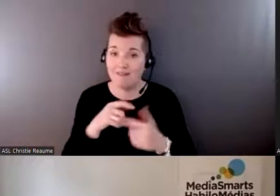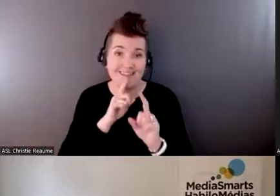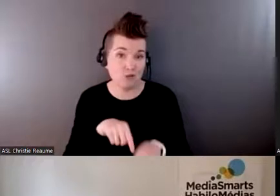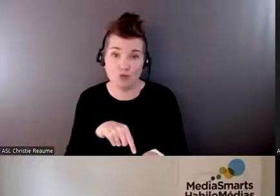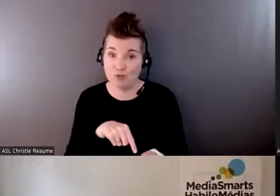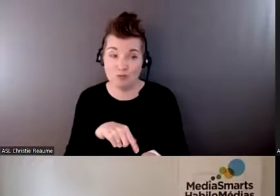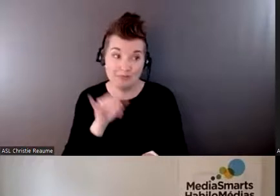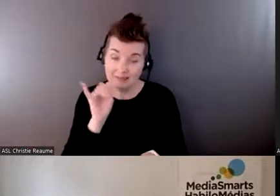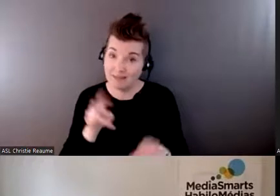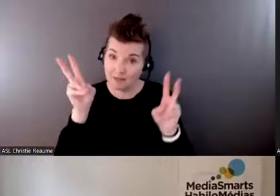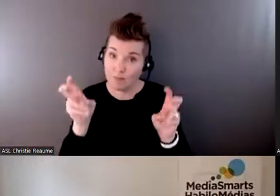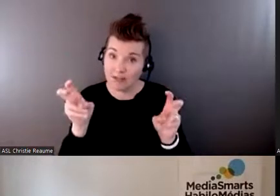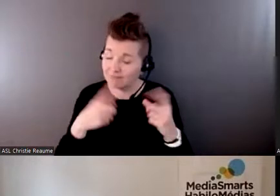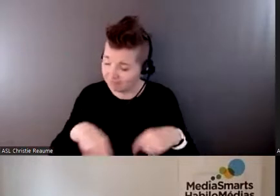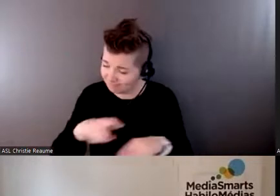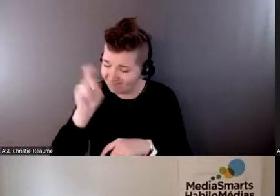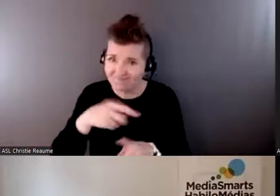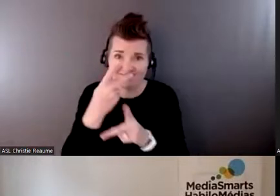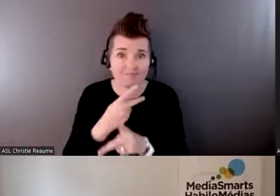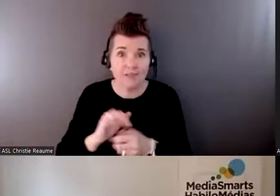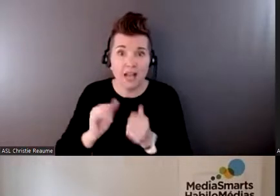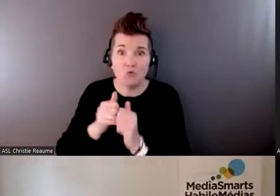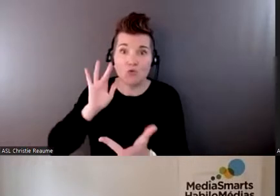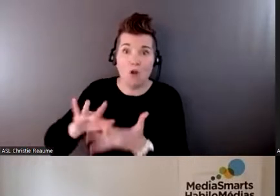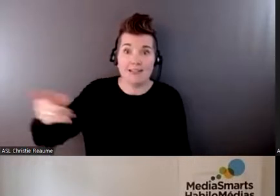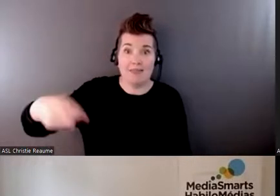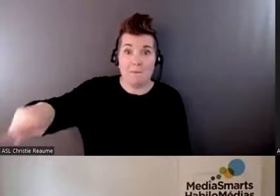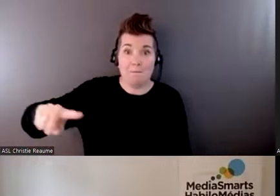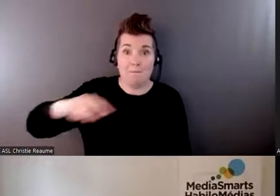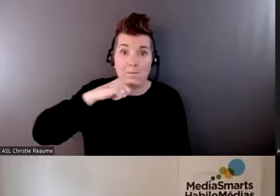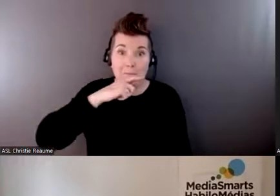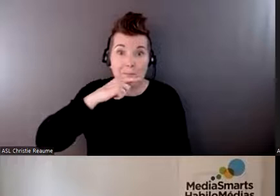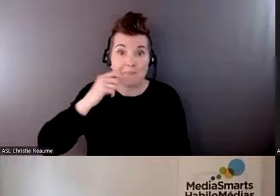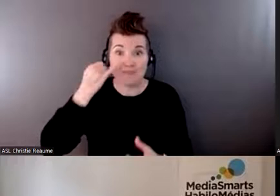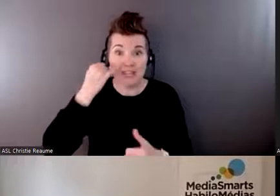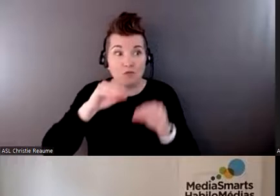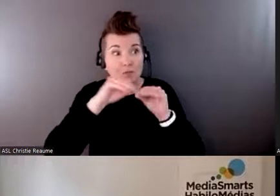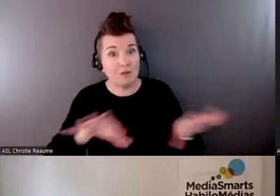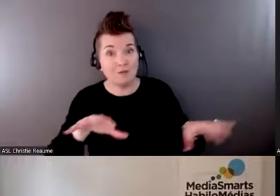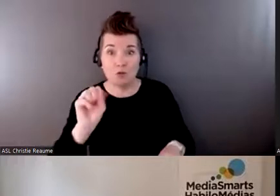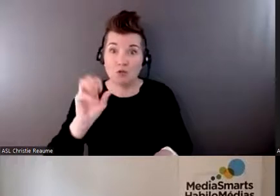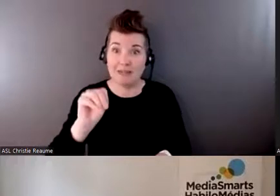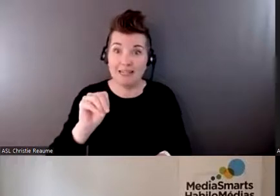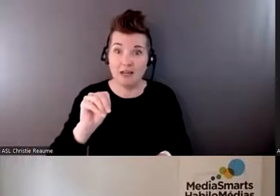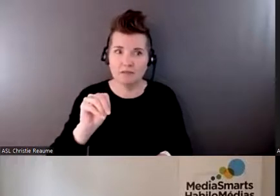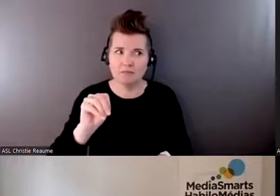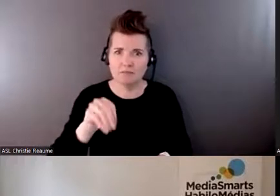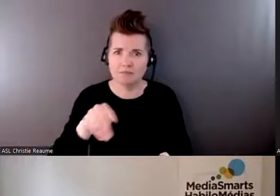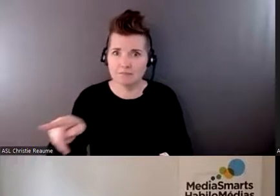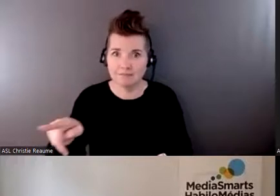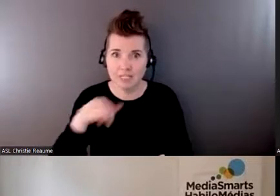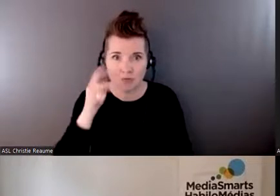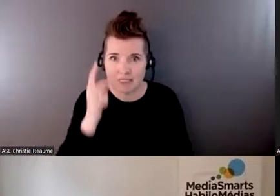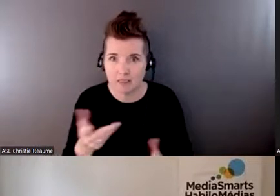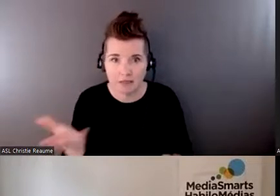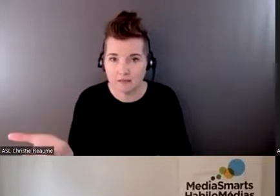the topics that yeah, we need to figure this out because just putting out, you know, on social media that there's a seminar coming up isn't reaching the vast